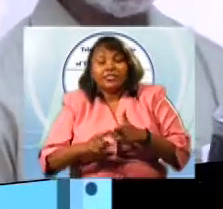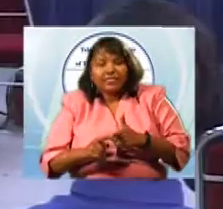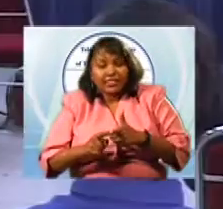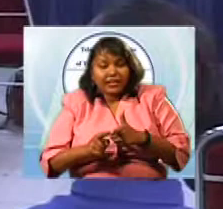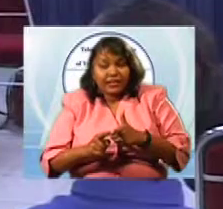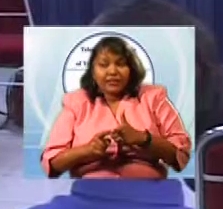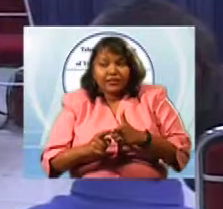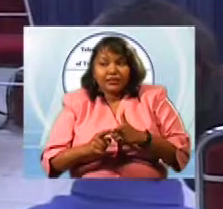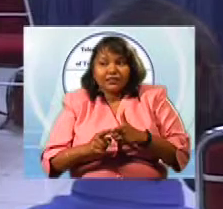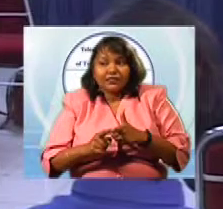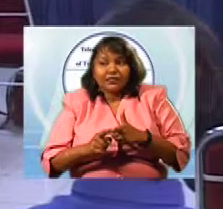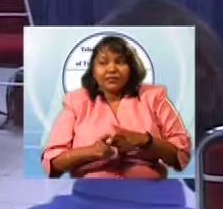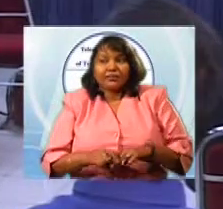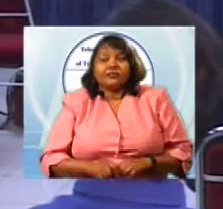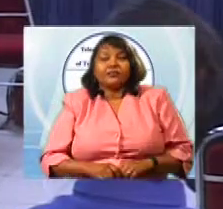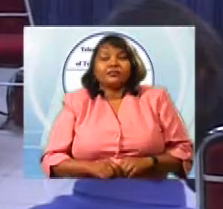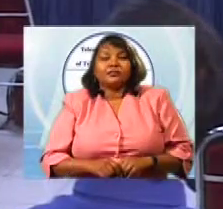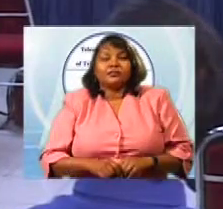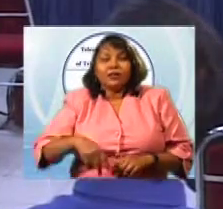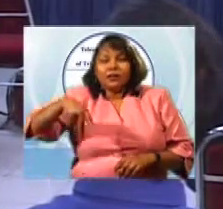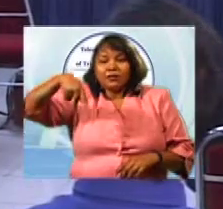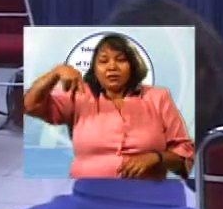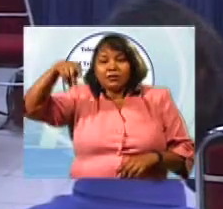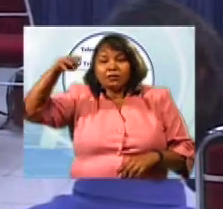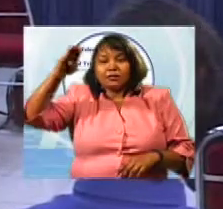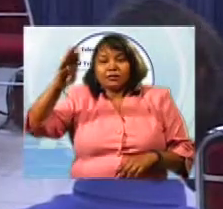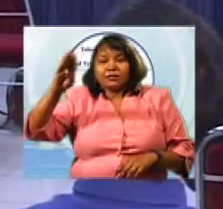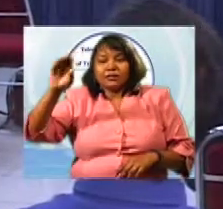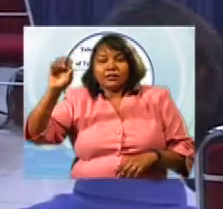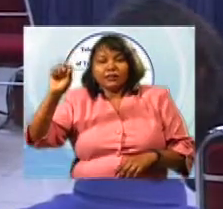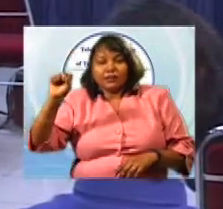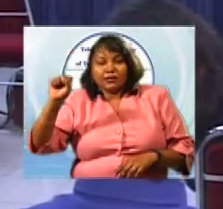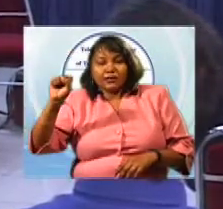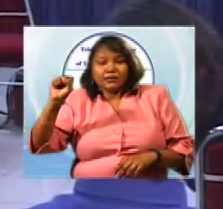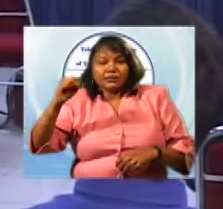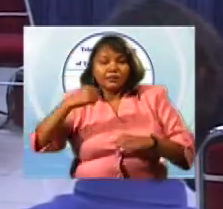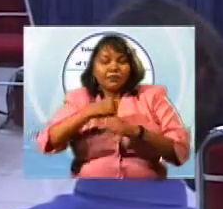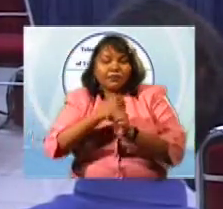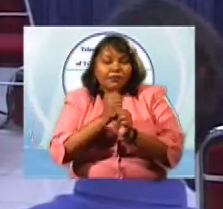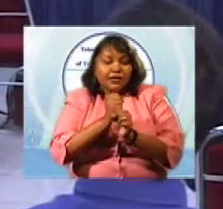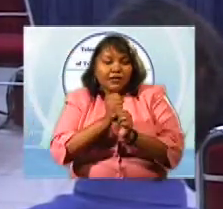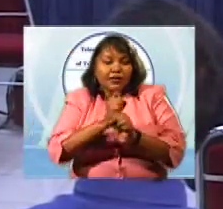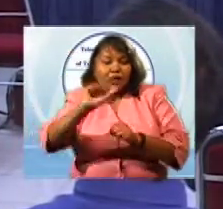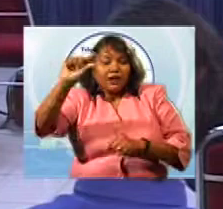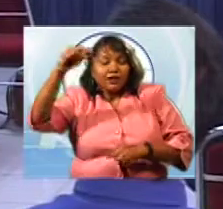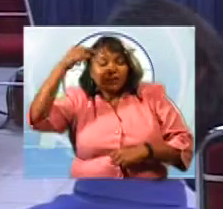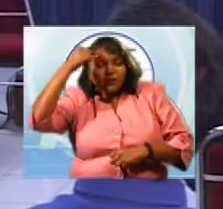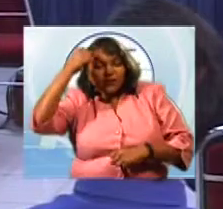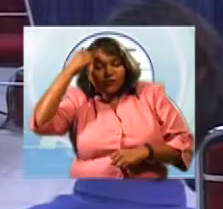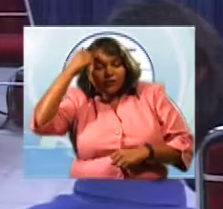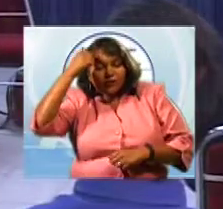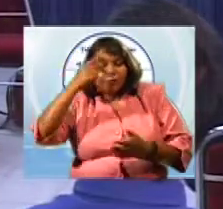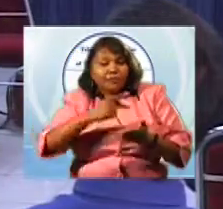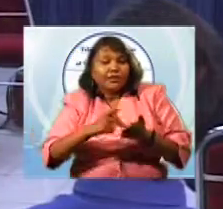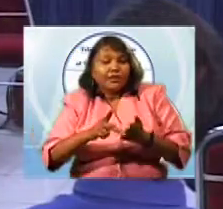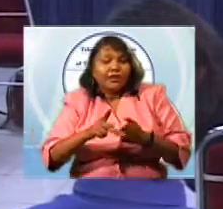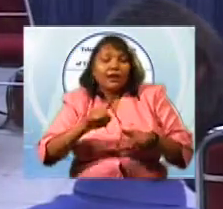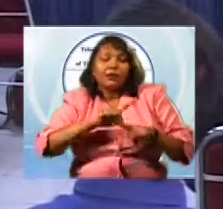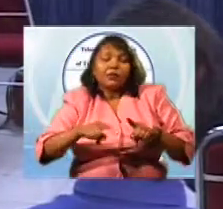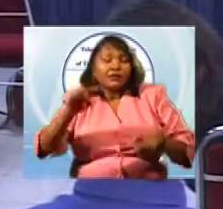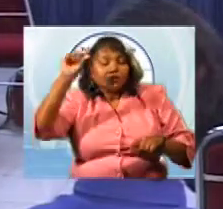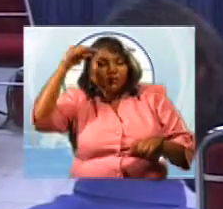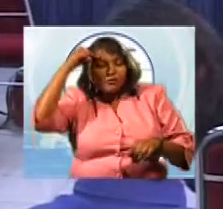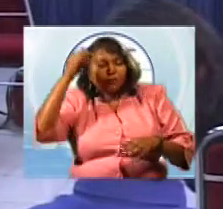commissions were founded on the principle that although the government government is paying for it, the government doesn't control it,